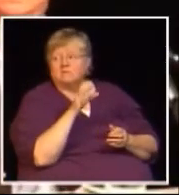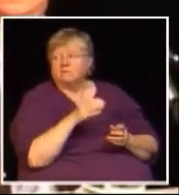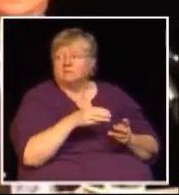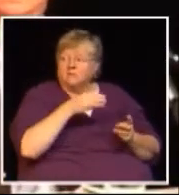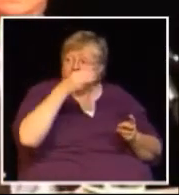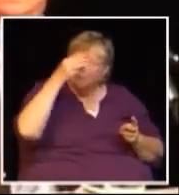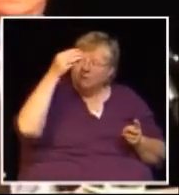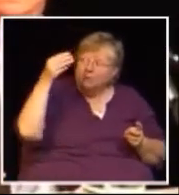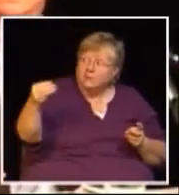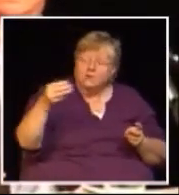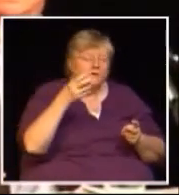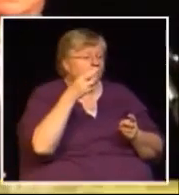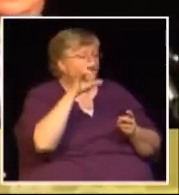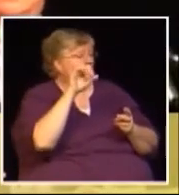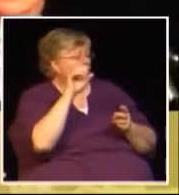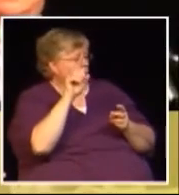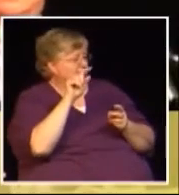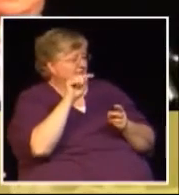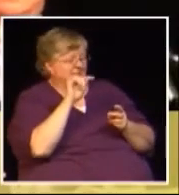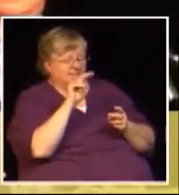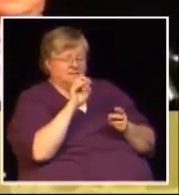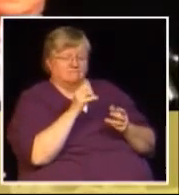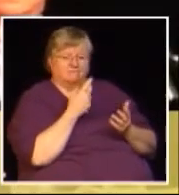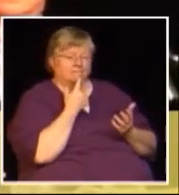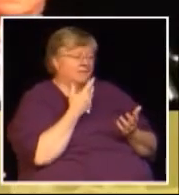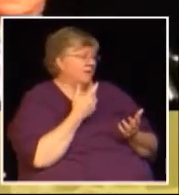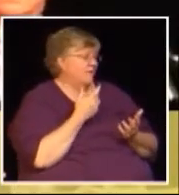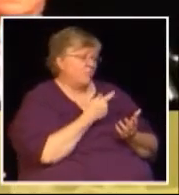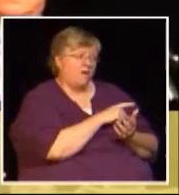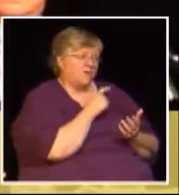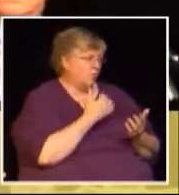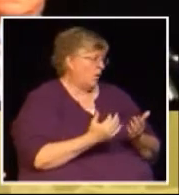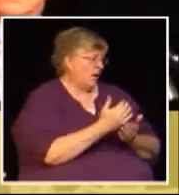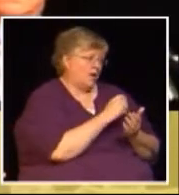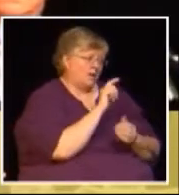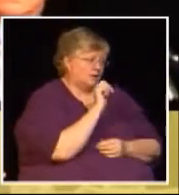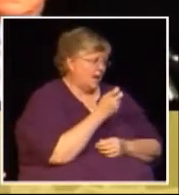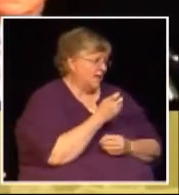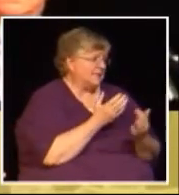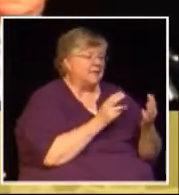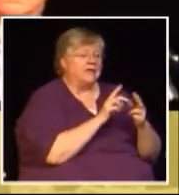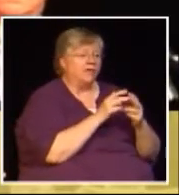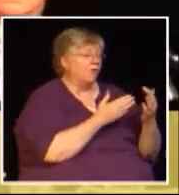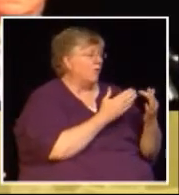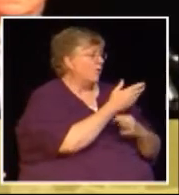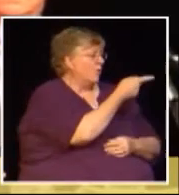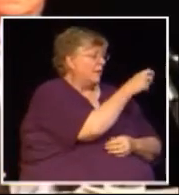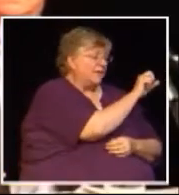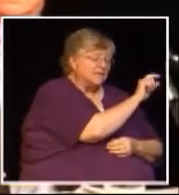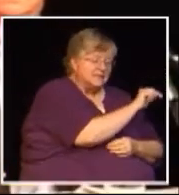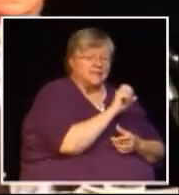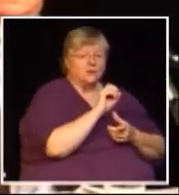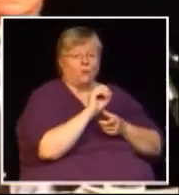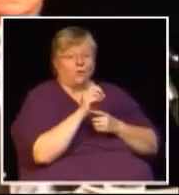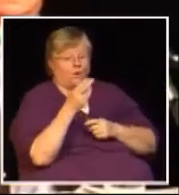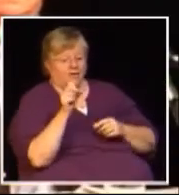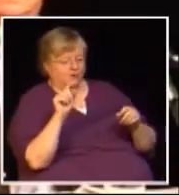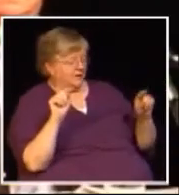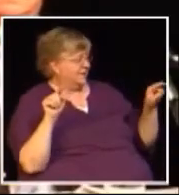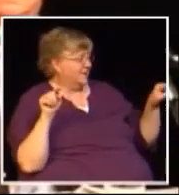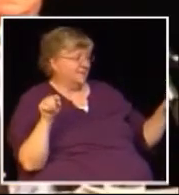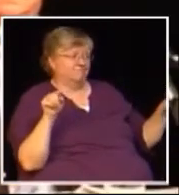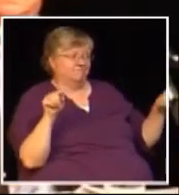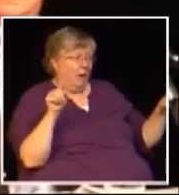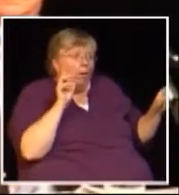I'll give you another reason the province is going to collect a provincial sales tax one way or the other whether it's through PST or through HST